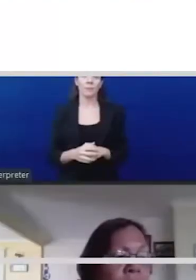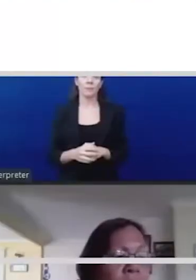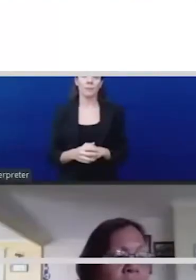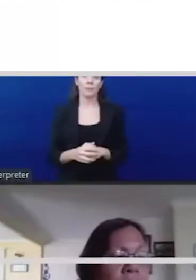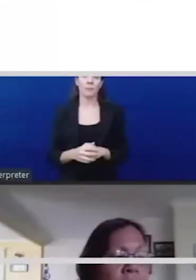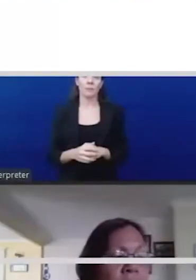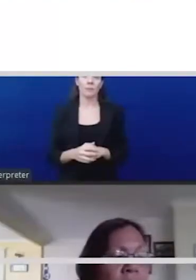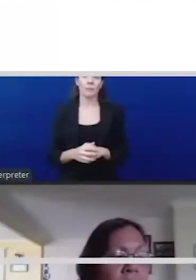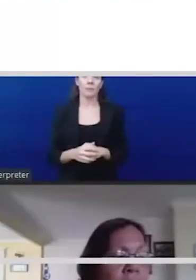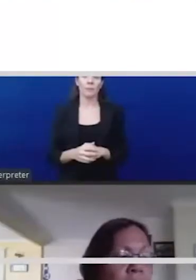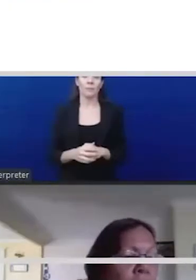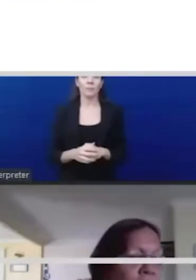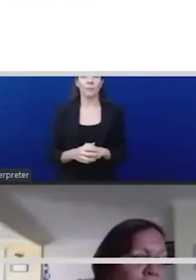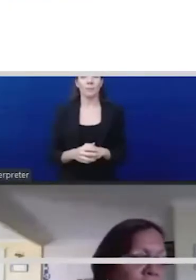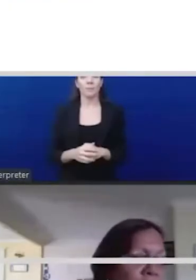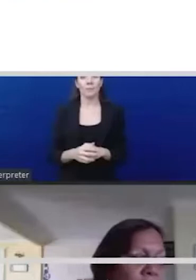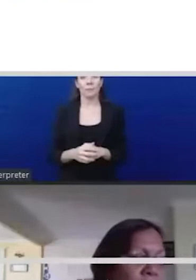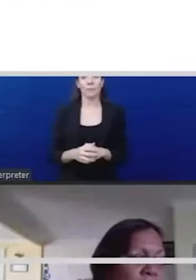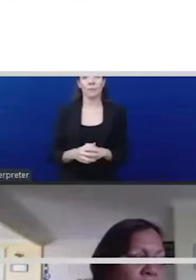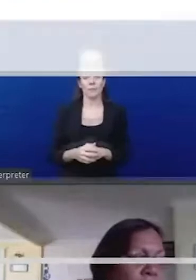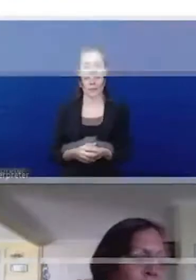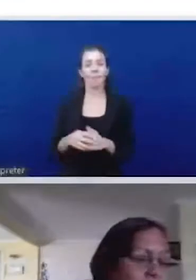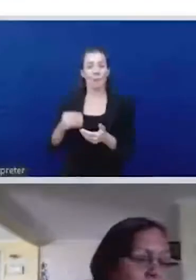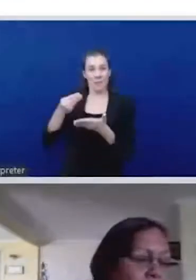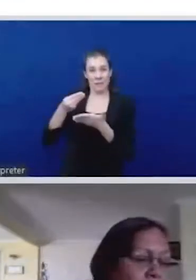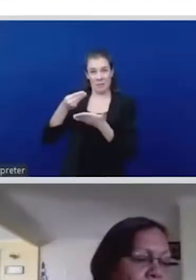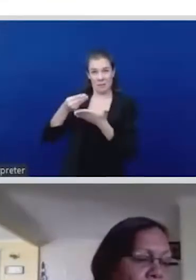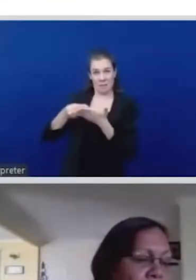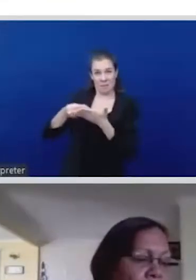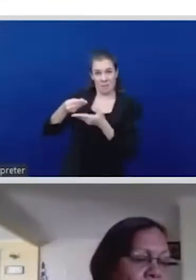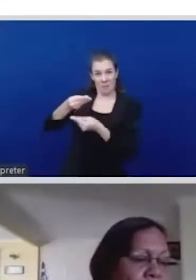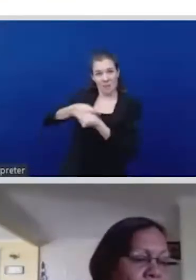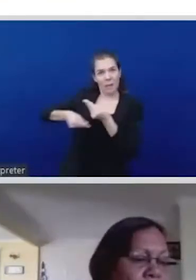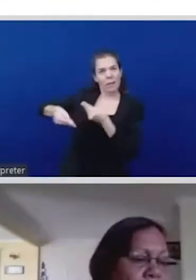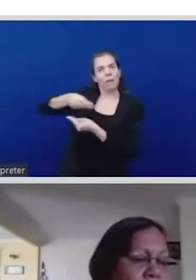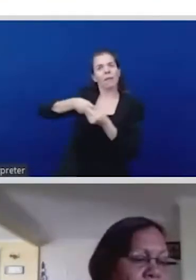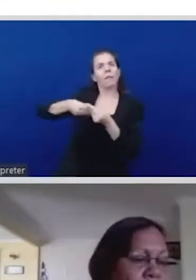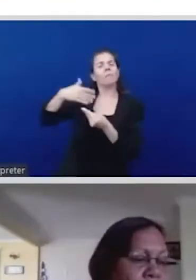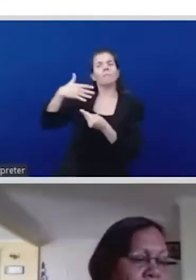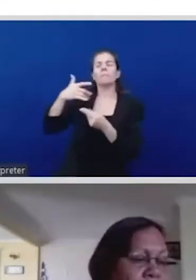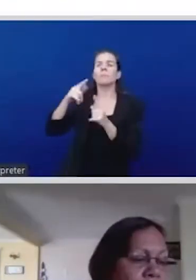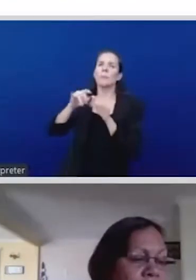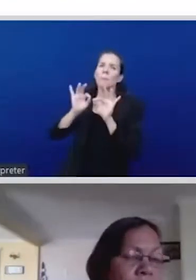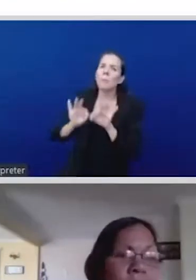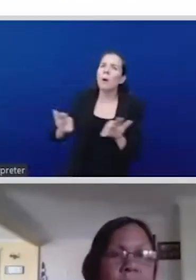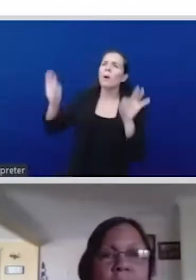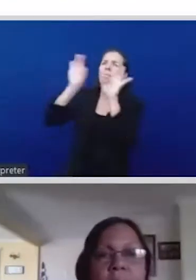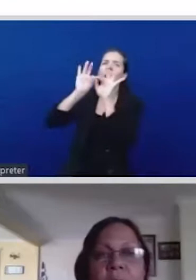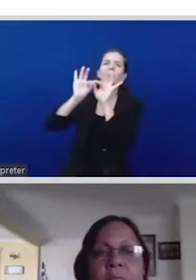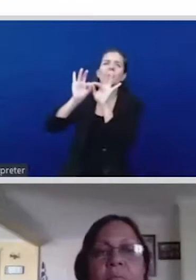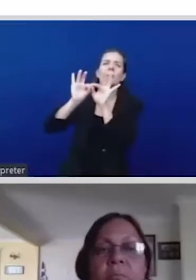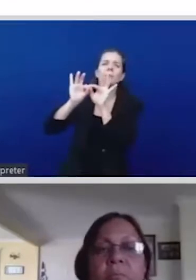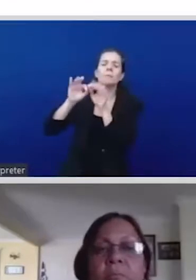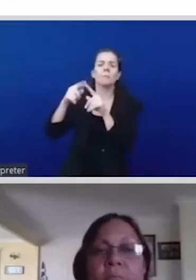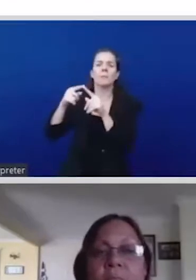that final message in terms of recommendations? maybe I can start from, instead